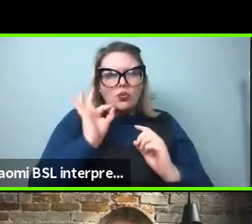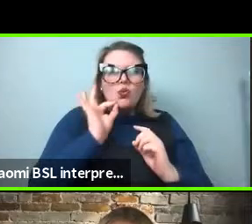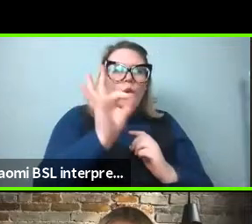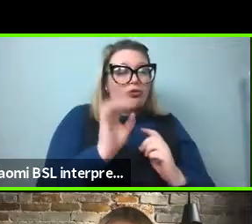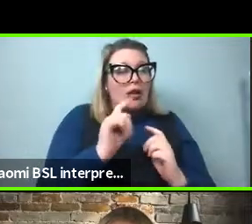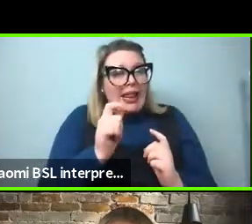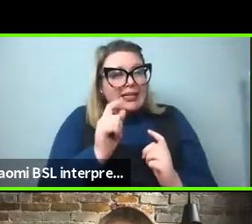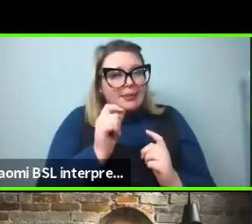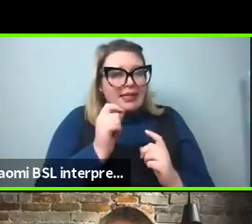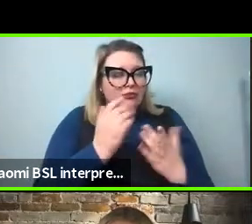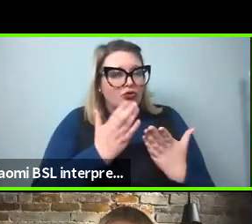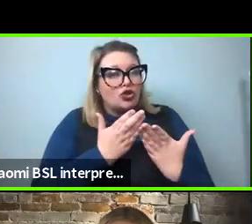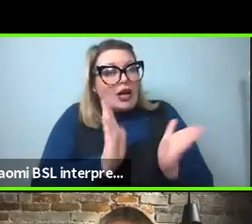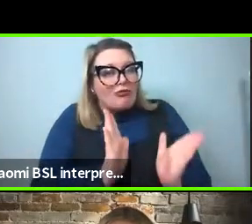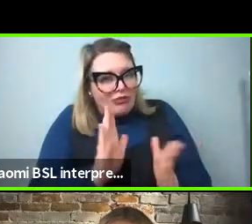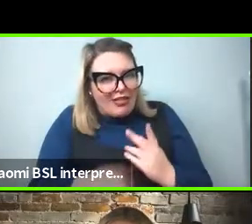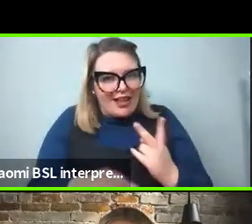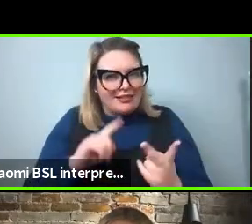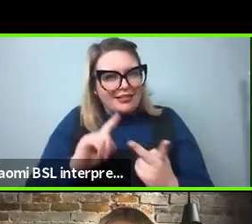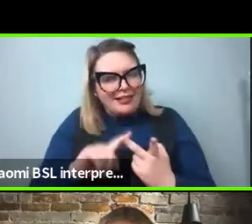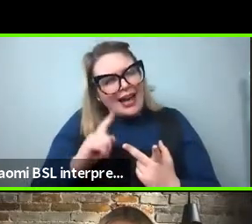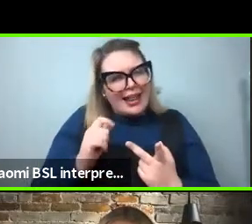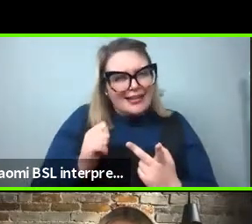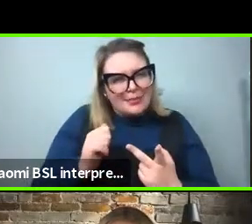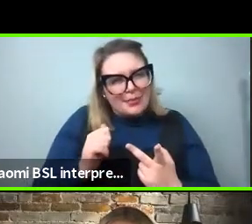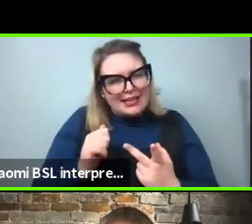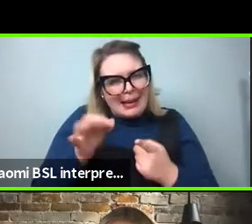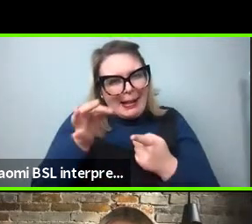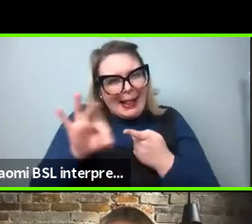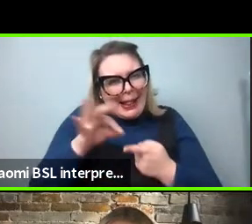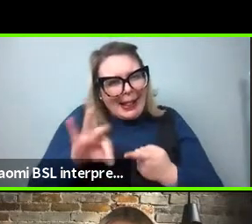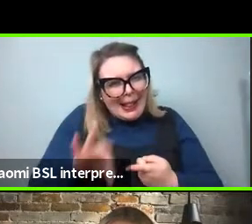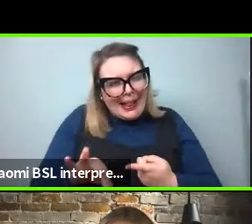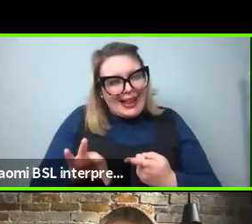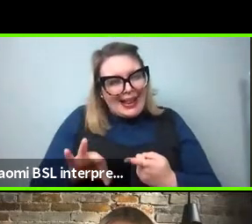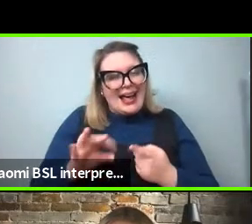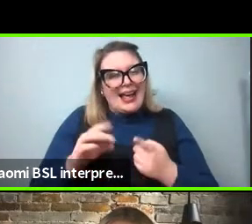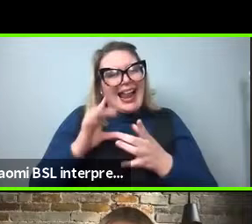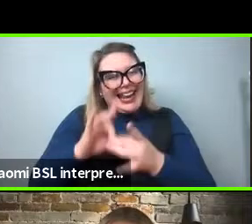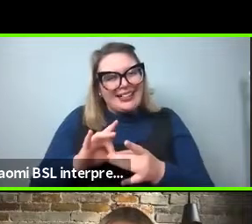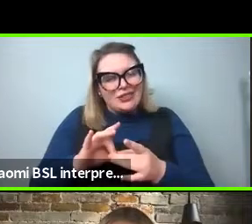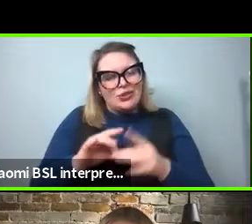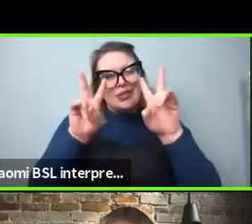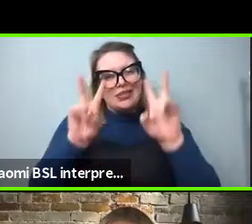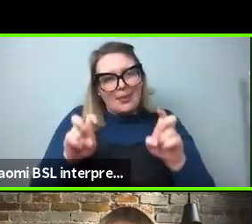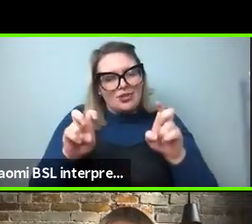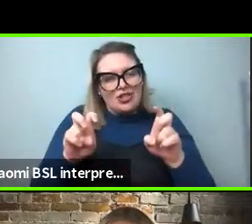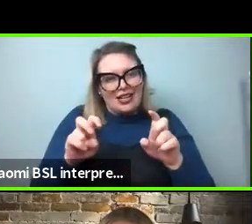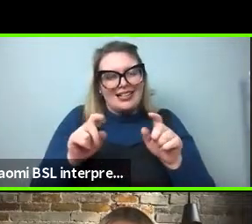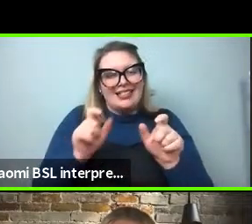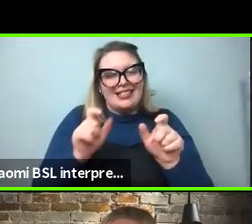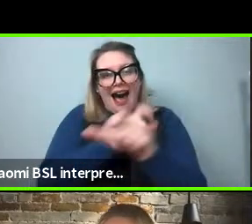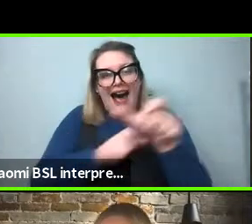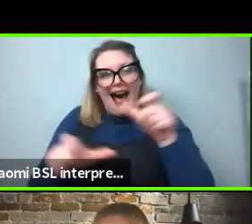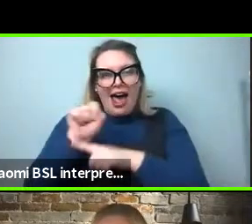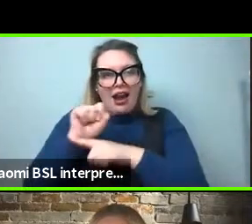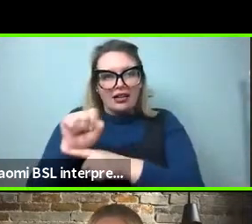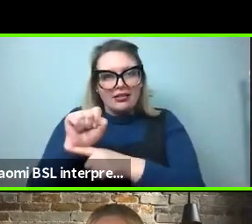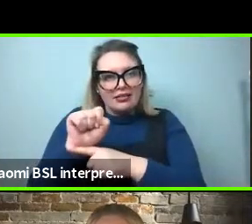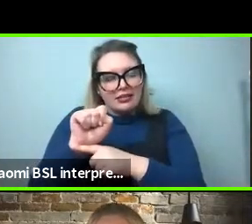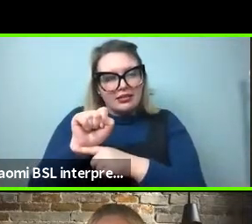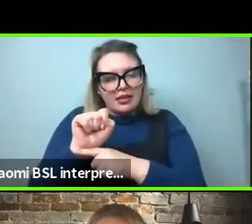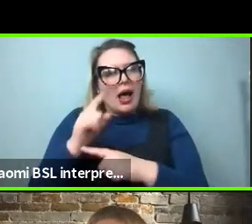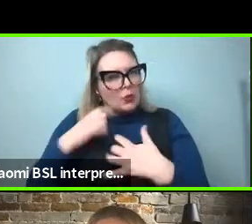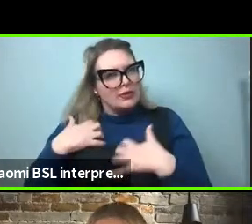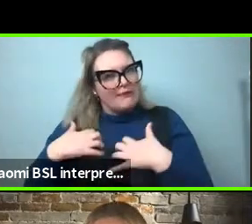syntacticians question about your subject islands, which I thought was fascinating work. Um, the, the